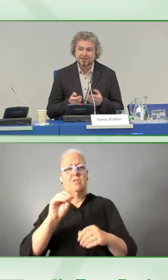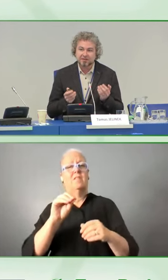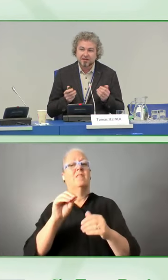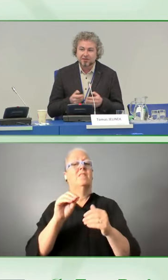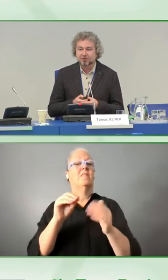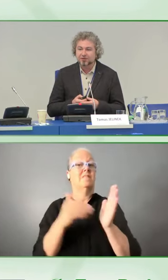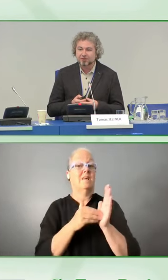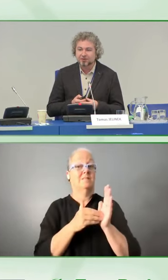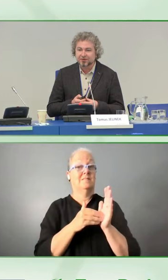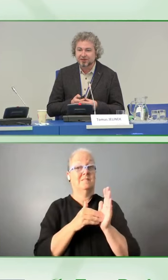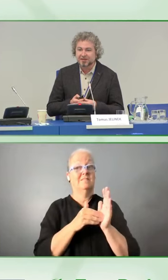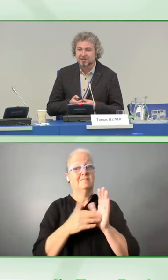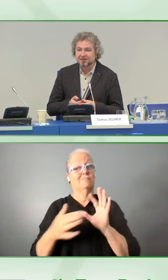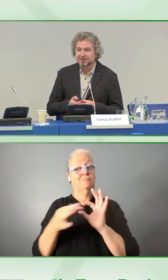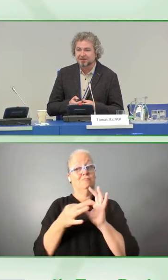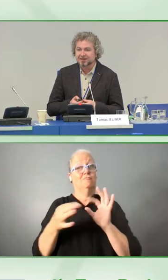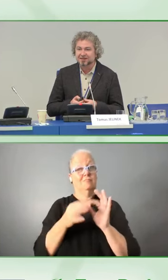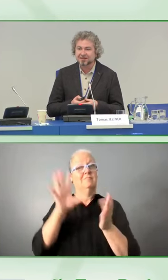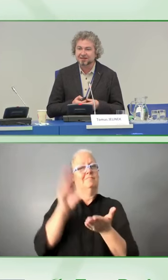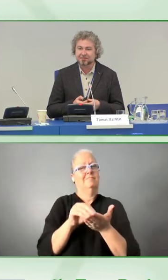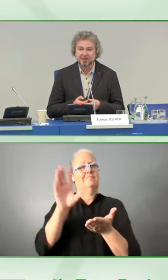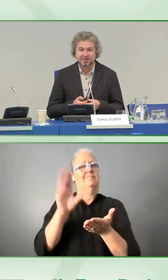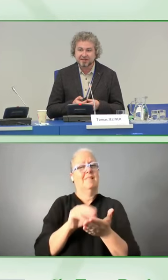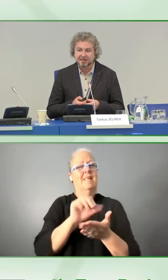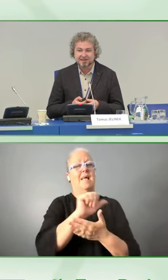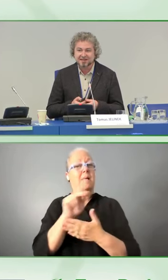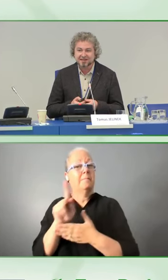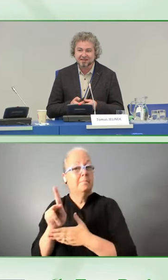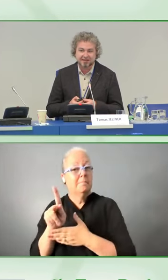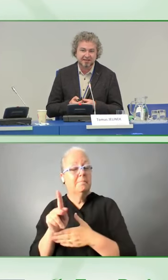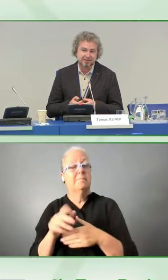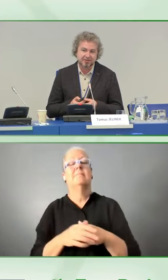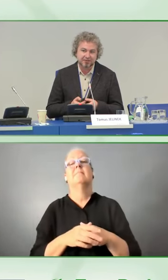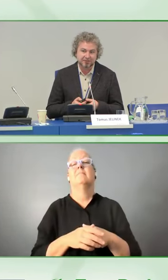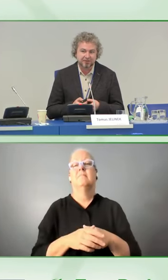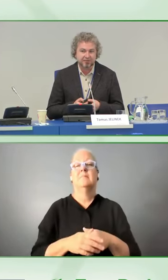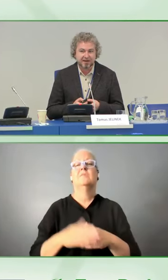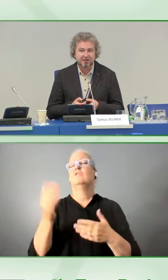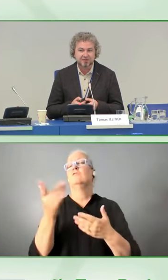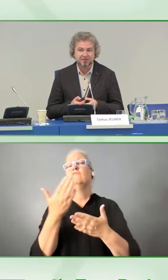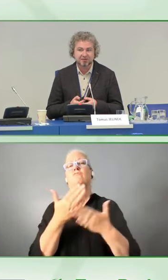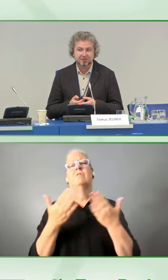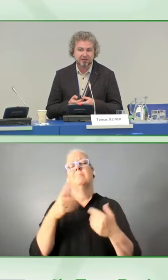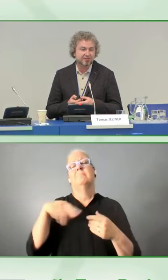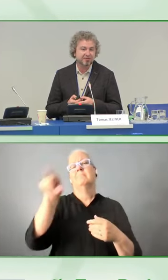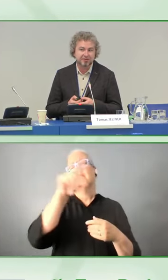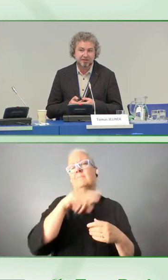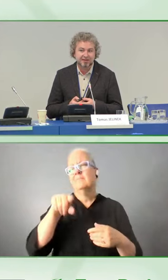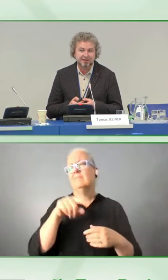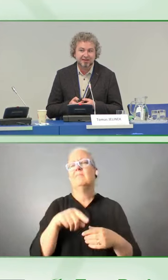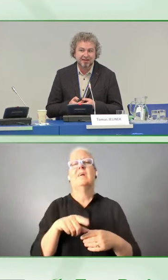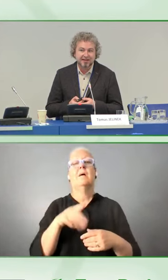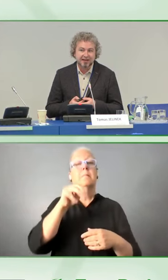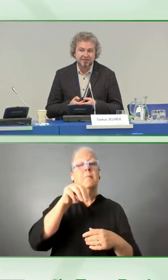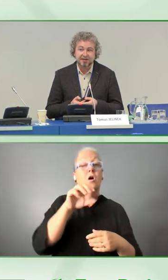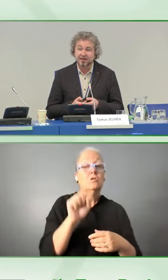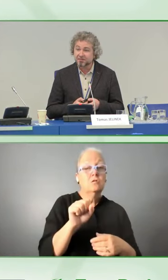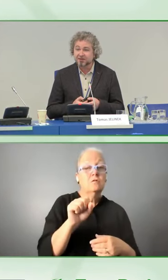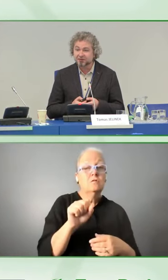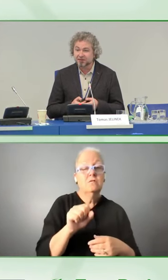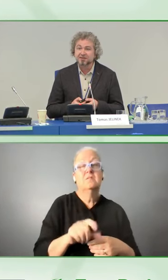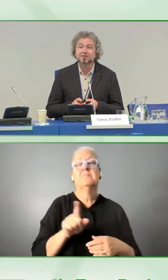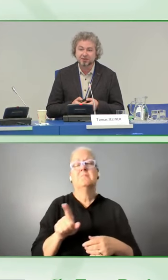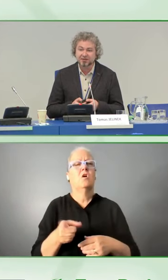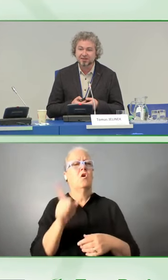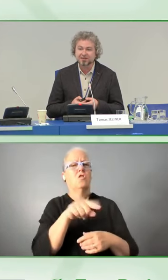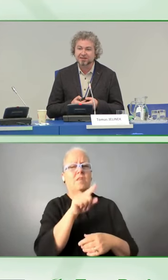we also received some awards like the one from Microsoft or Vodafone Foundation. And we are